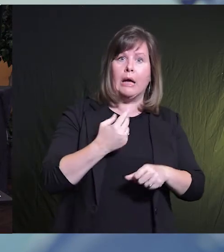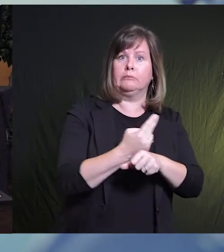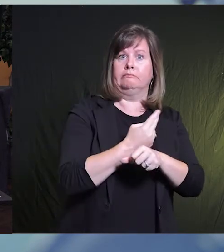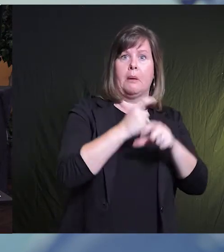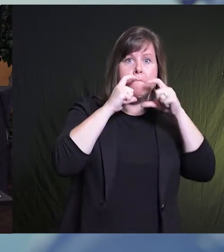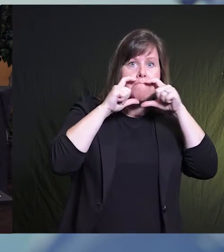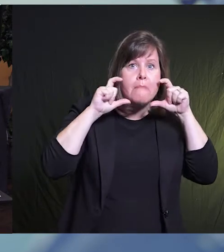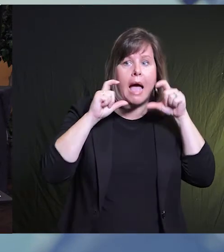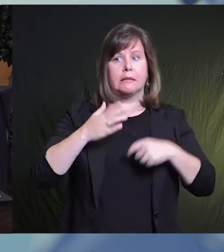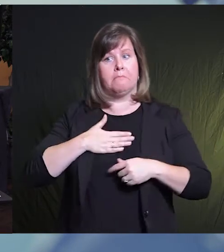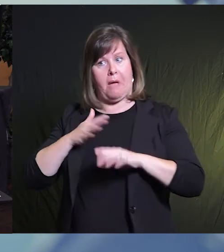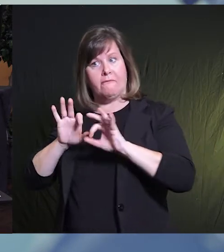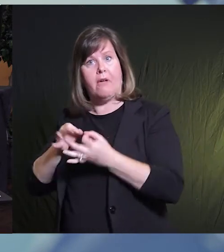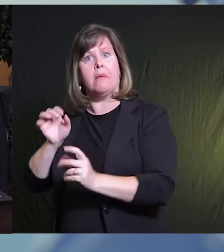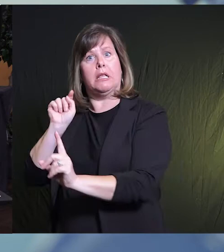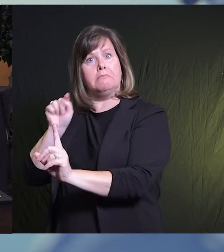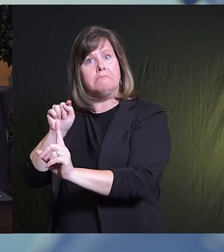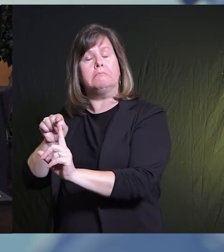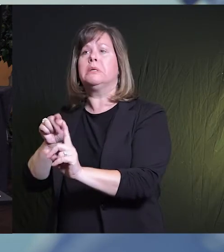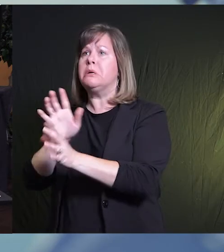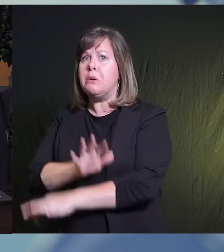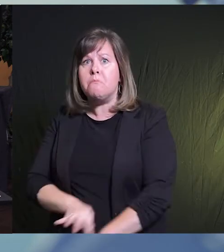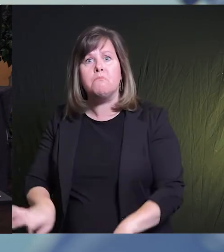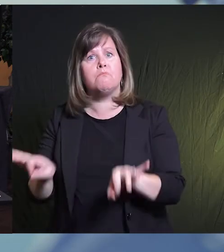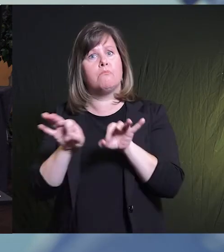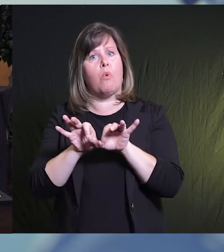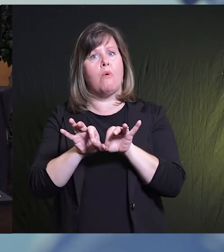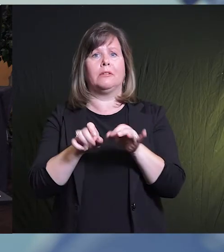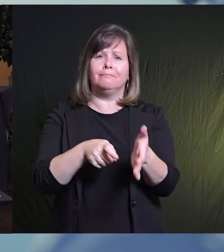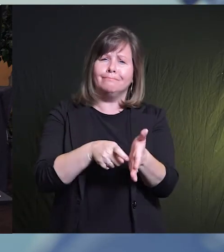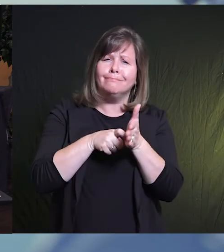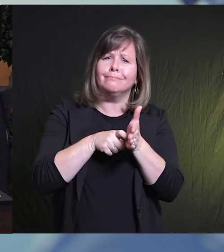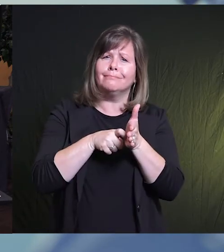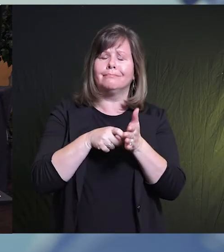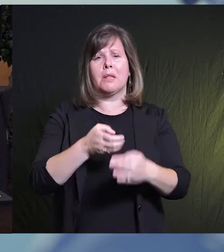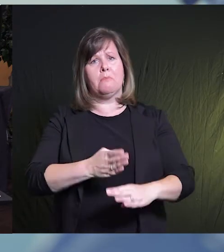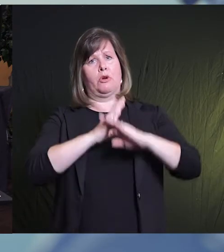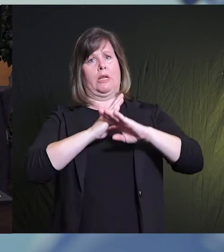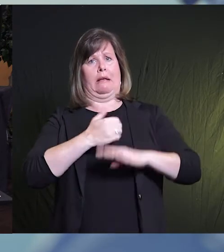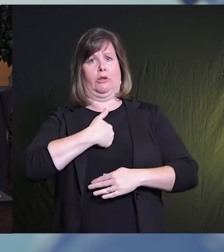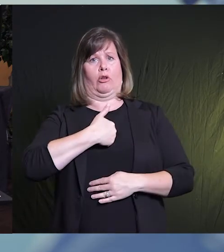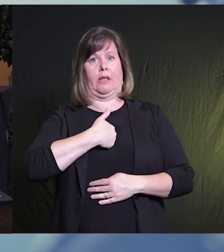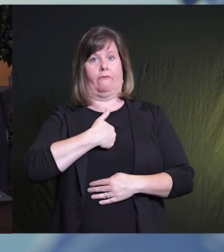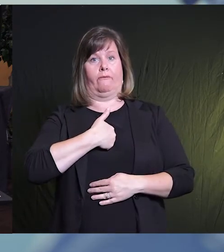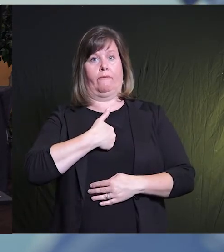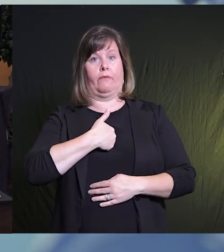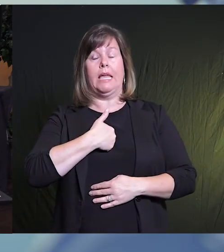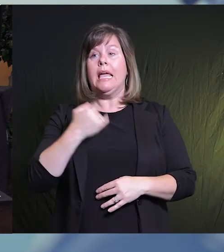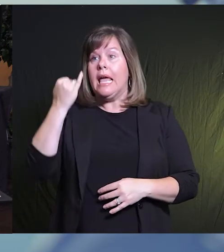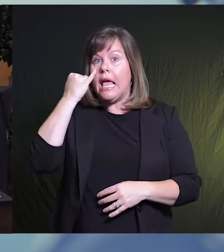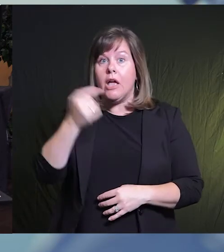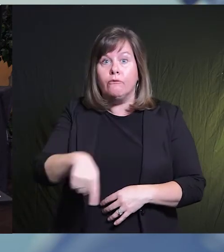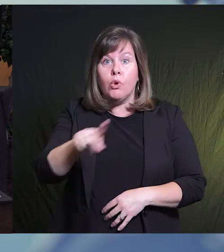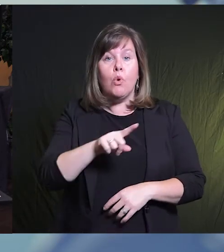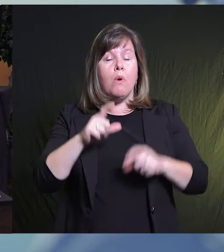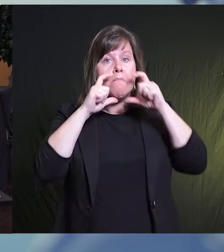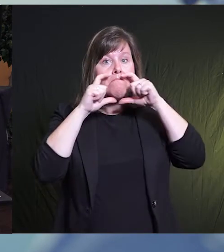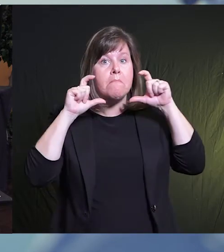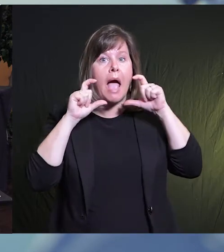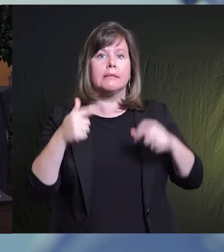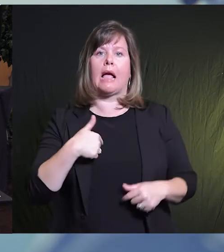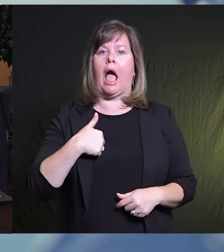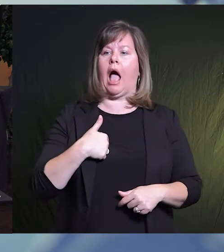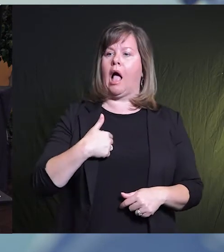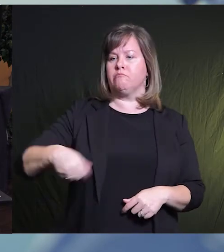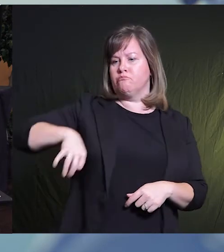myself. My family does. I think it's very important that we do the things that we can protect ourselves. I don't make a profit off of people wearing masks.